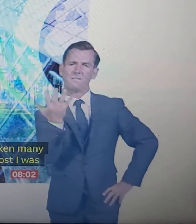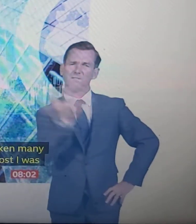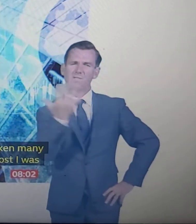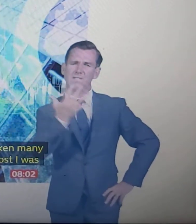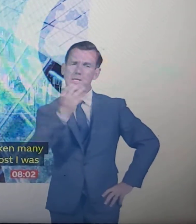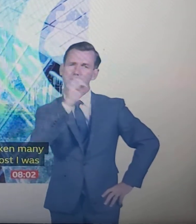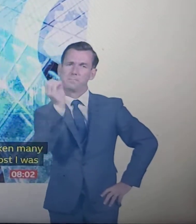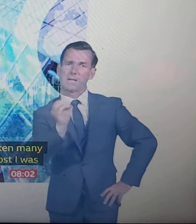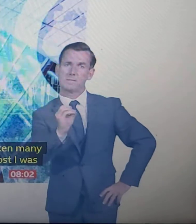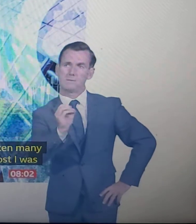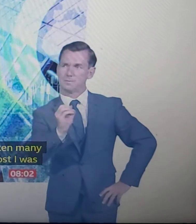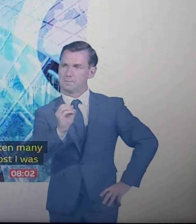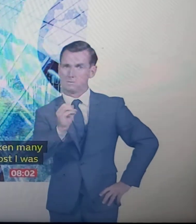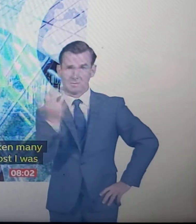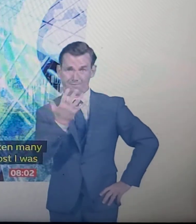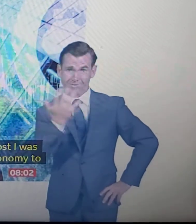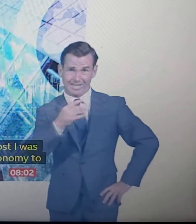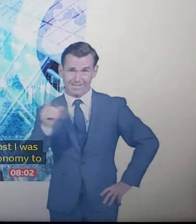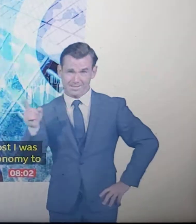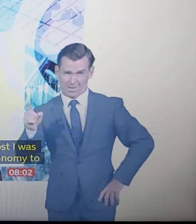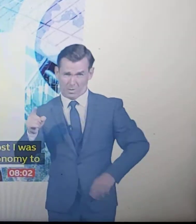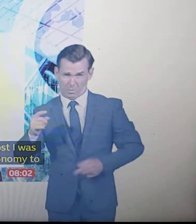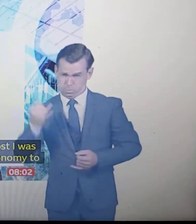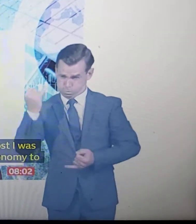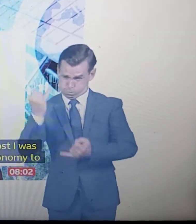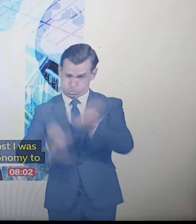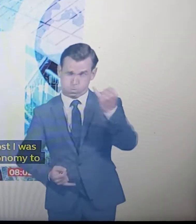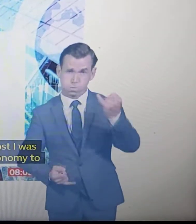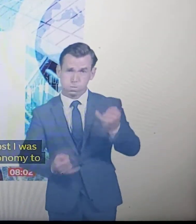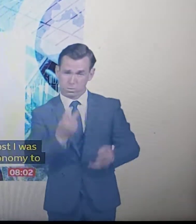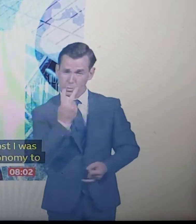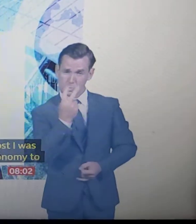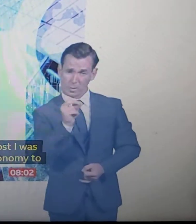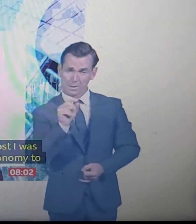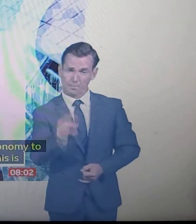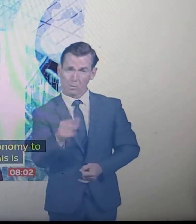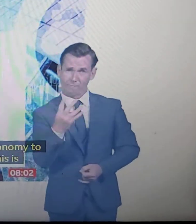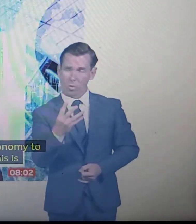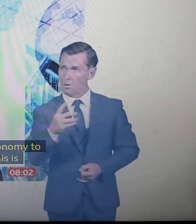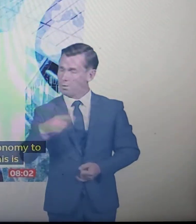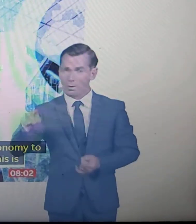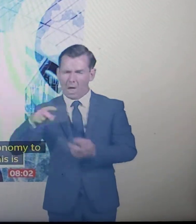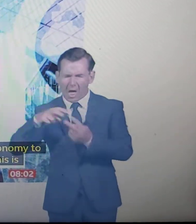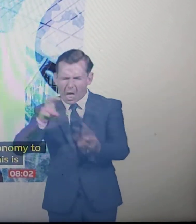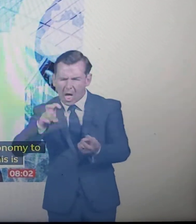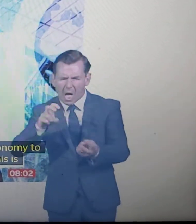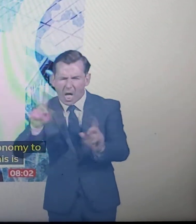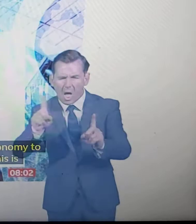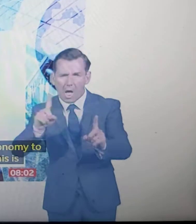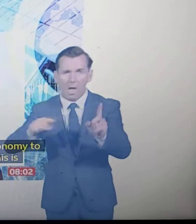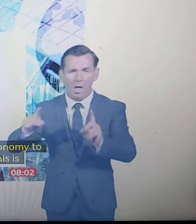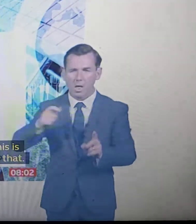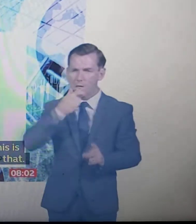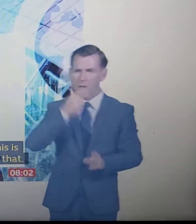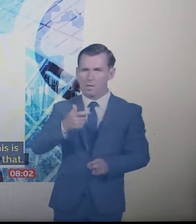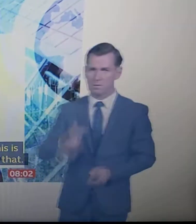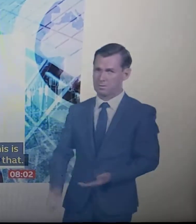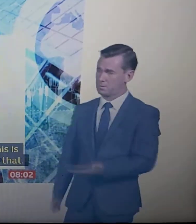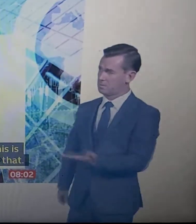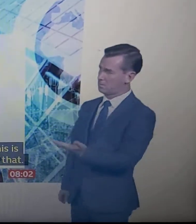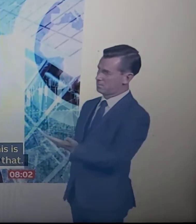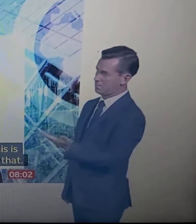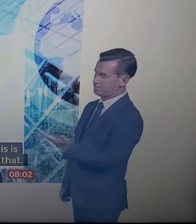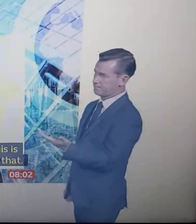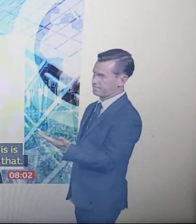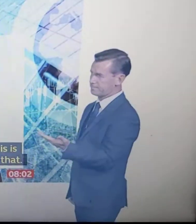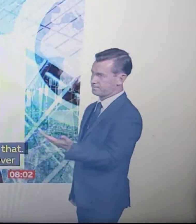greater than that. And if you look at the figures over recent months, this graph gives us an indication of just where we are,